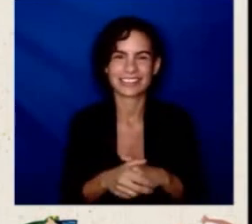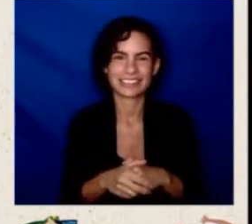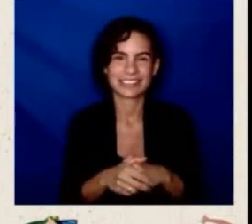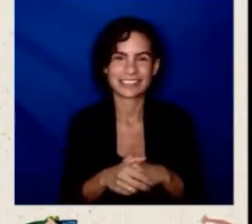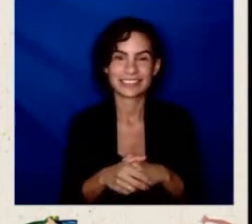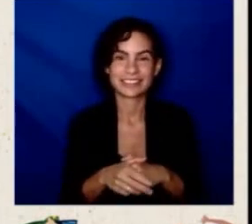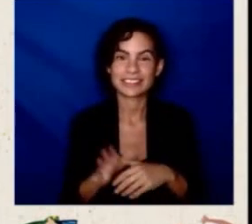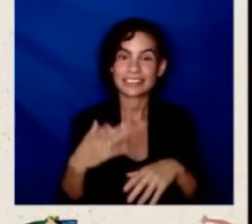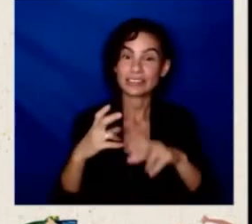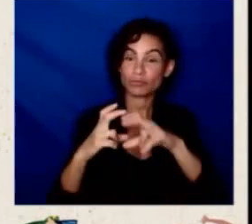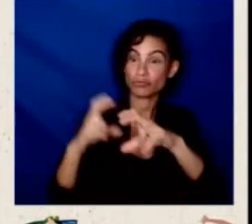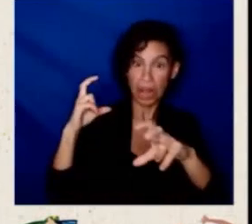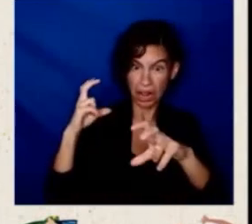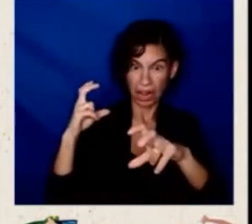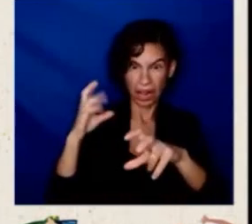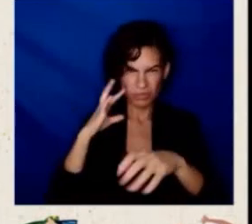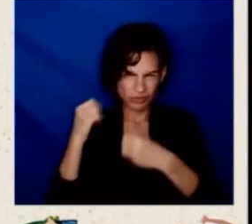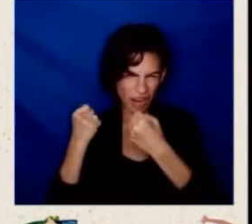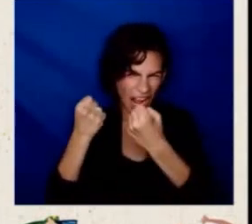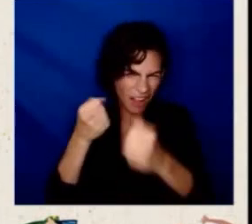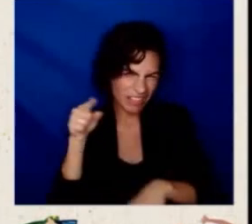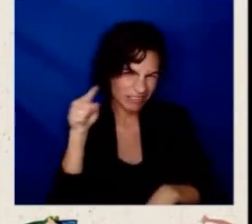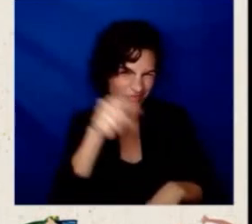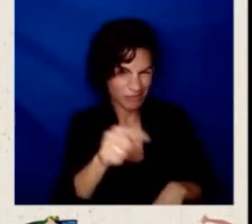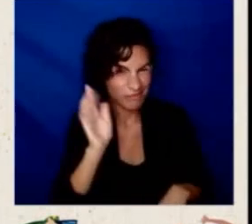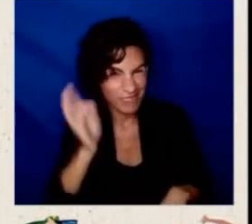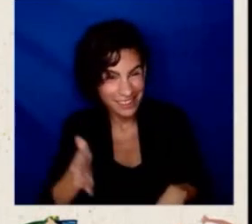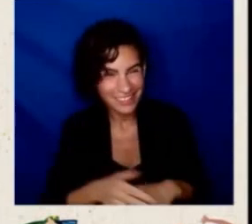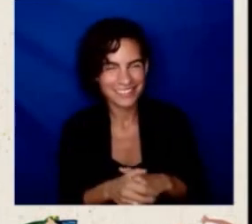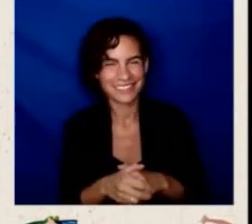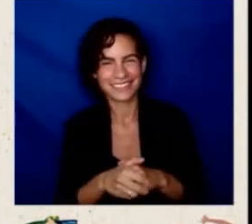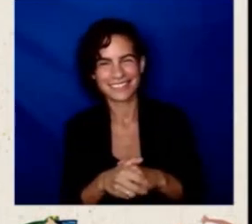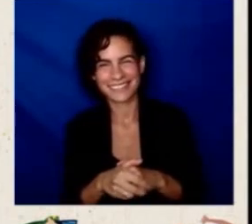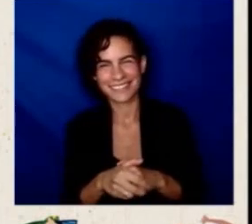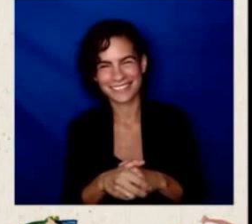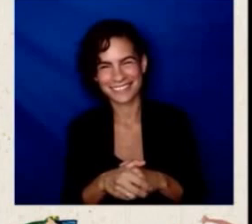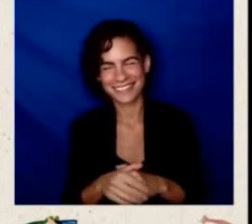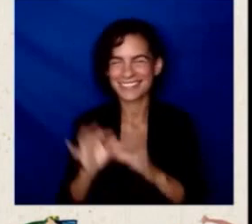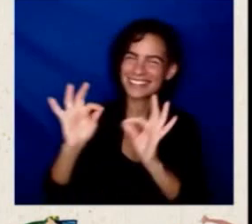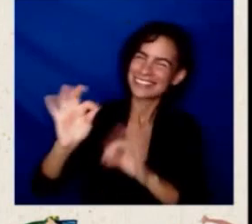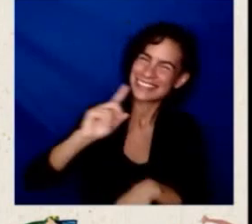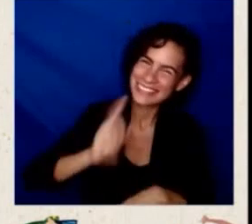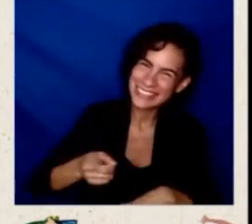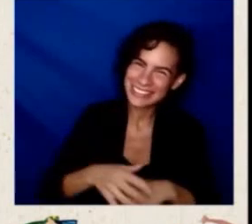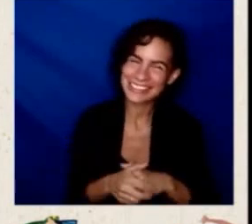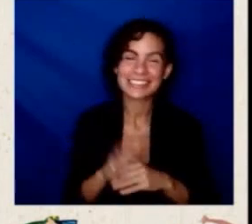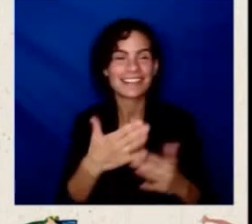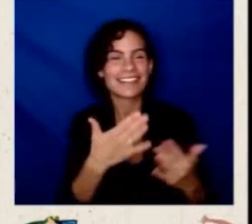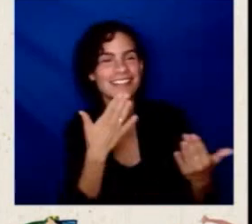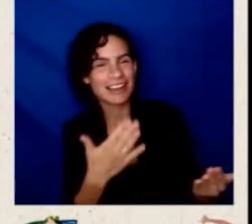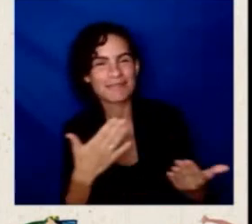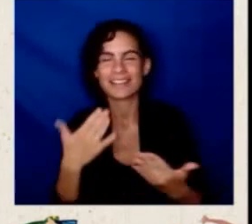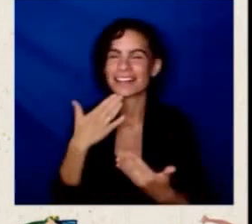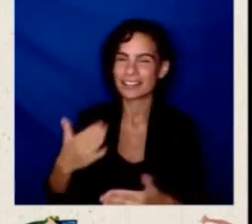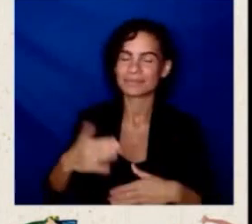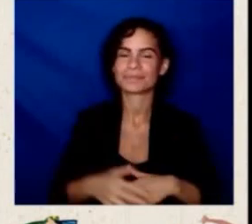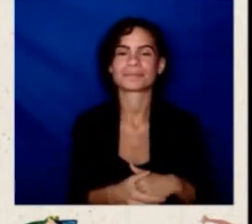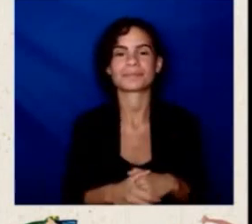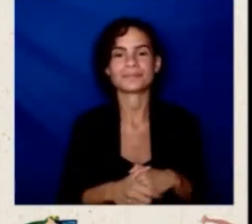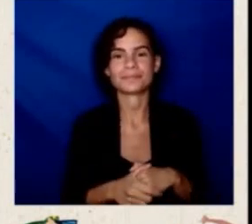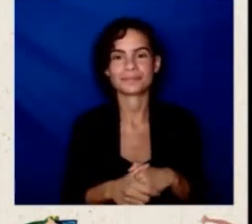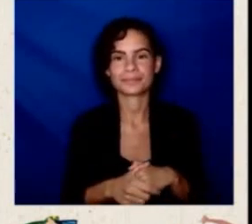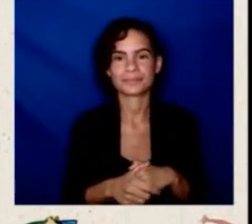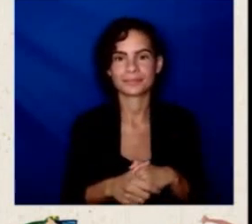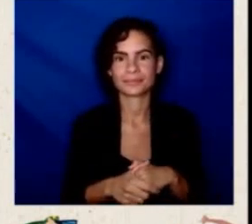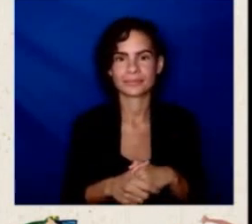I look forward to it. Thank you. Thank you. We're running close on time here, so I do want to do two